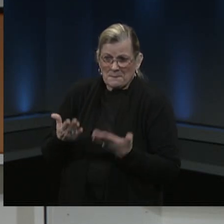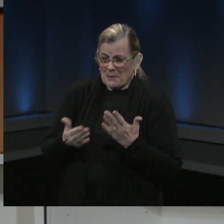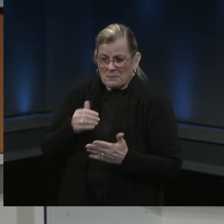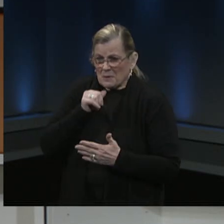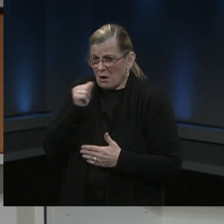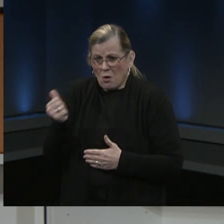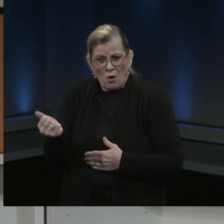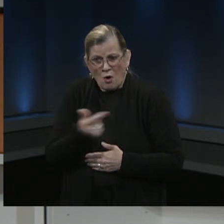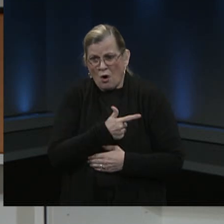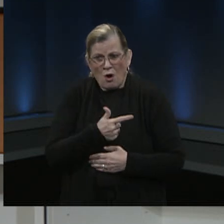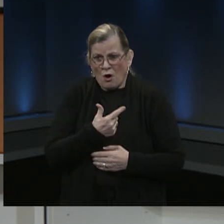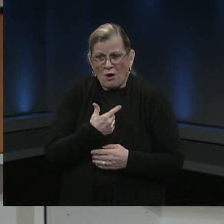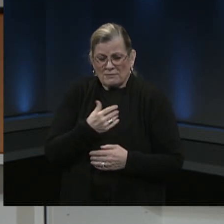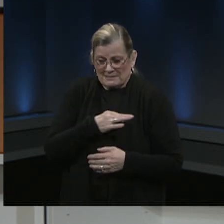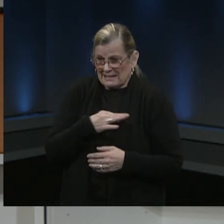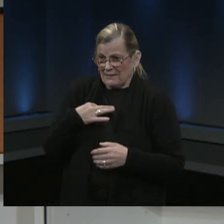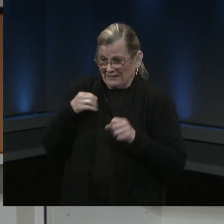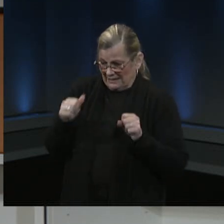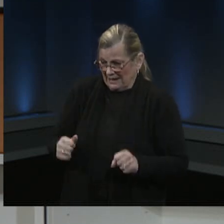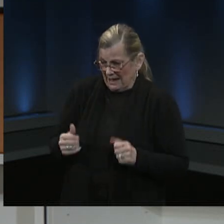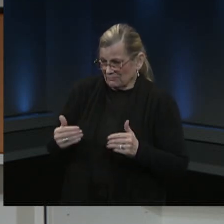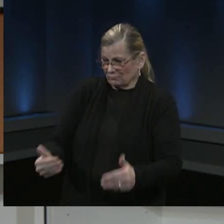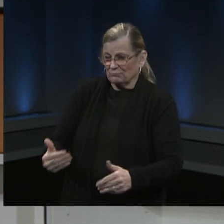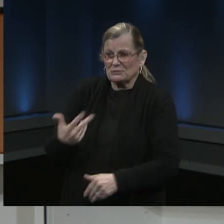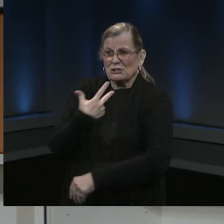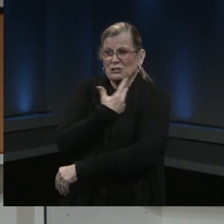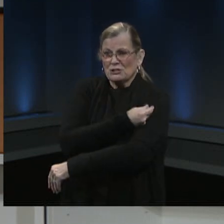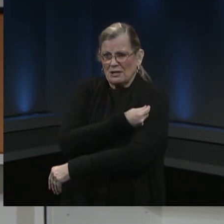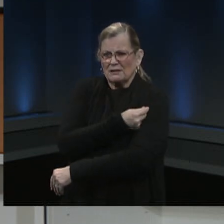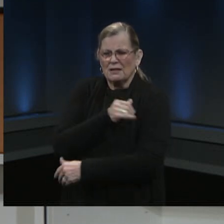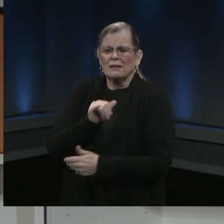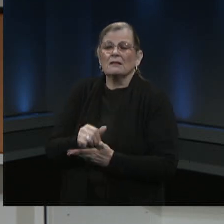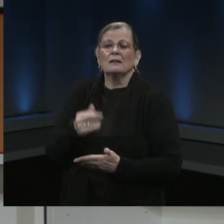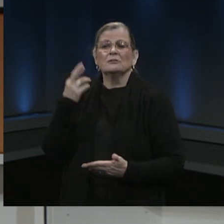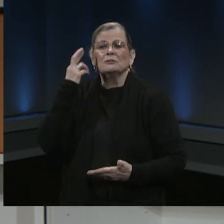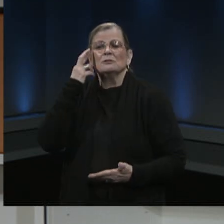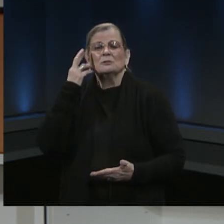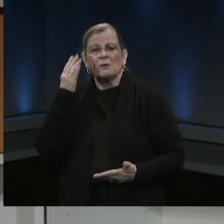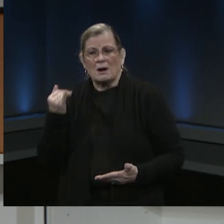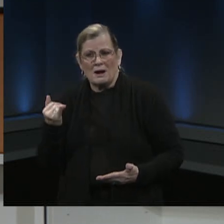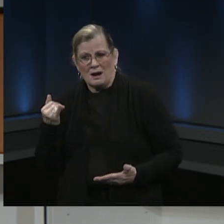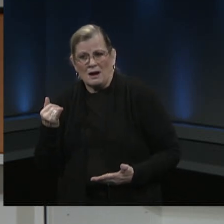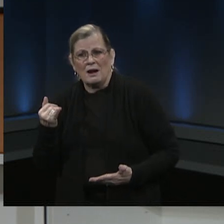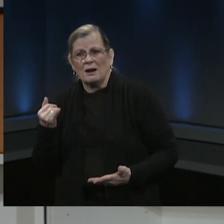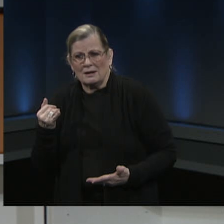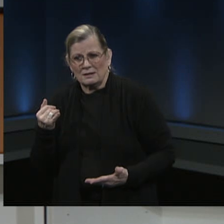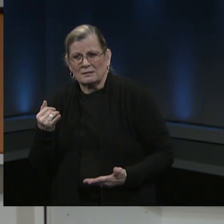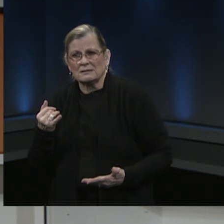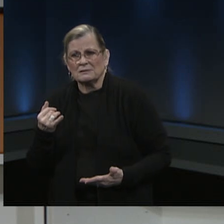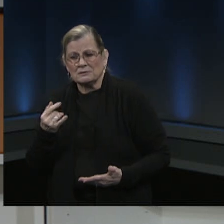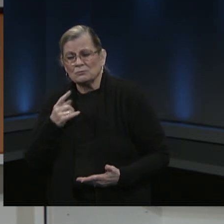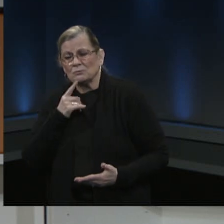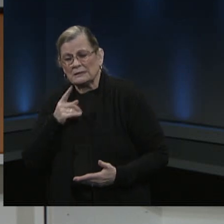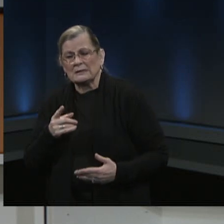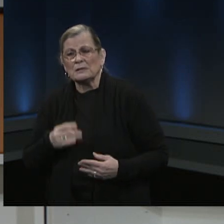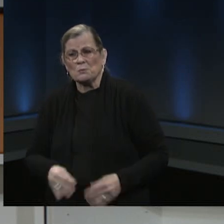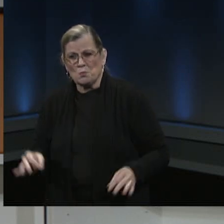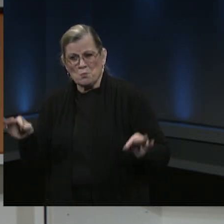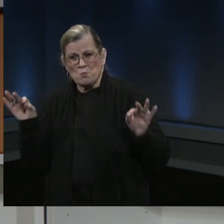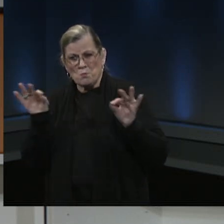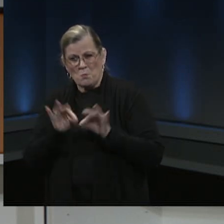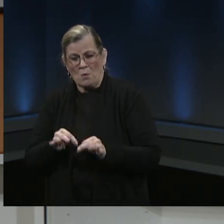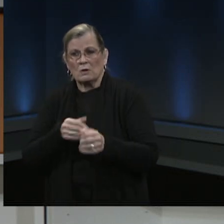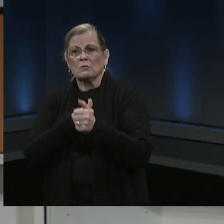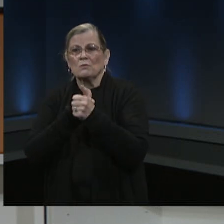vaccination that's why it has been is and will continue to be important to follow the school